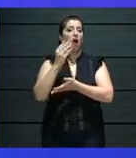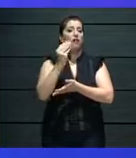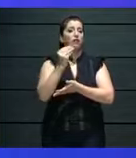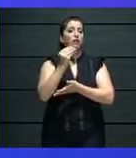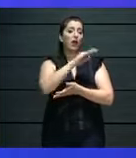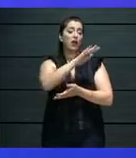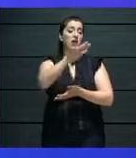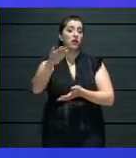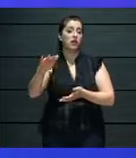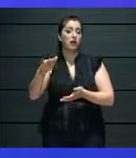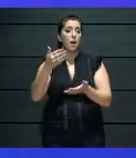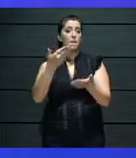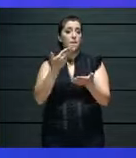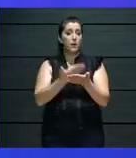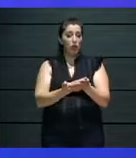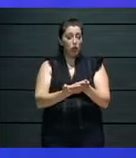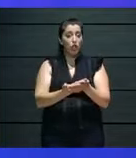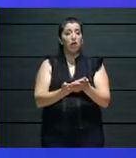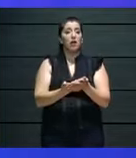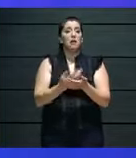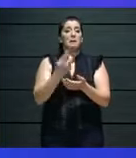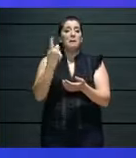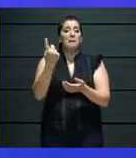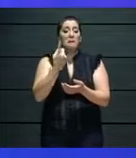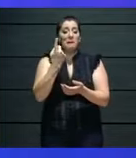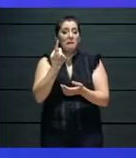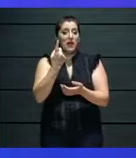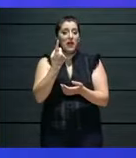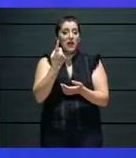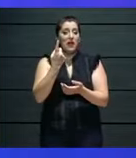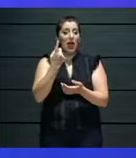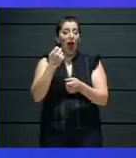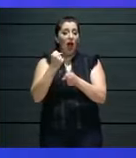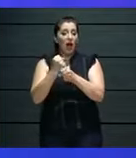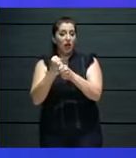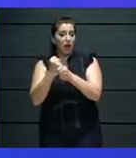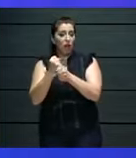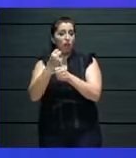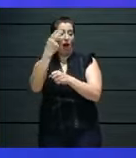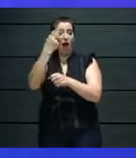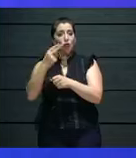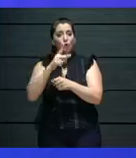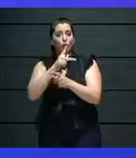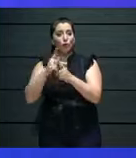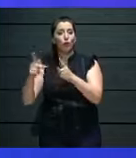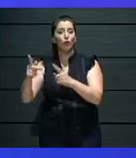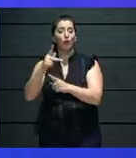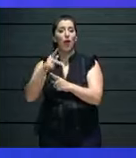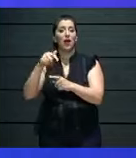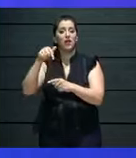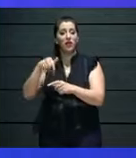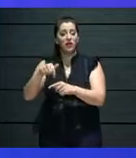so that we reach out to our audiences and new audiences. And we